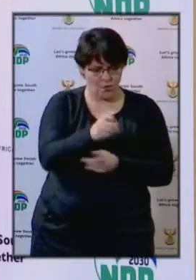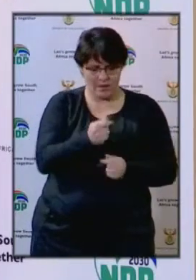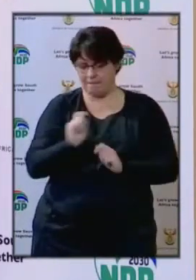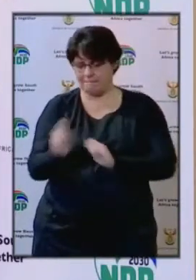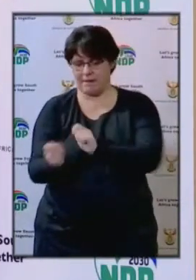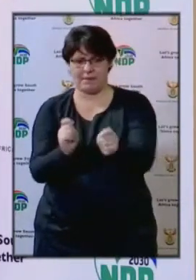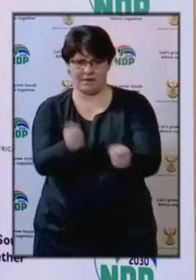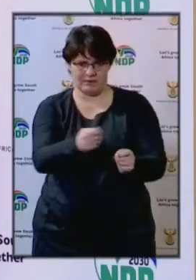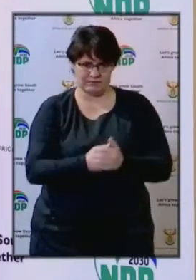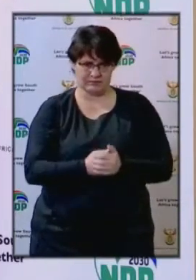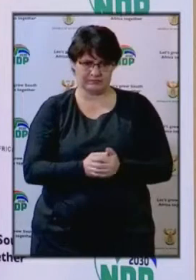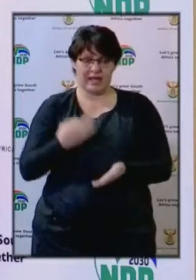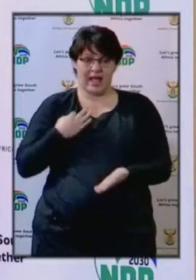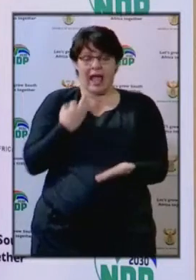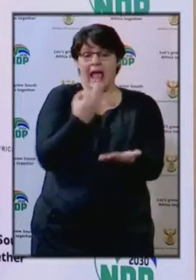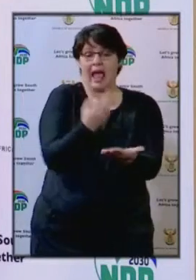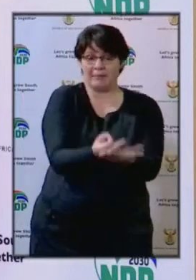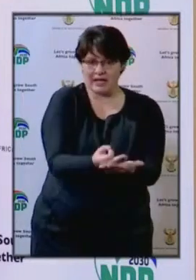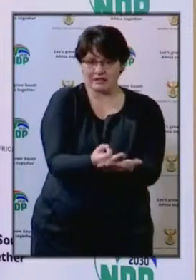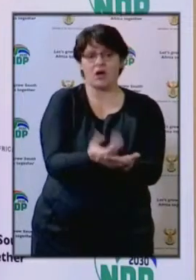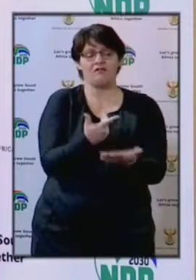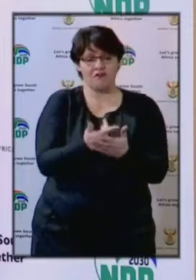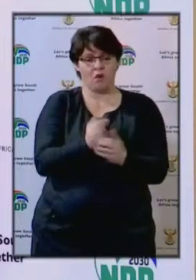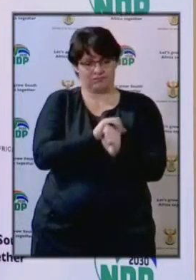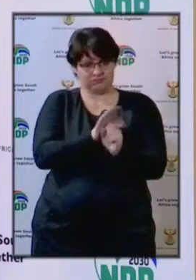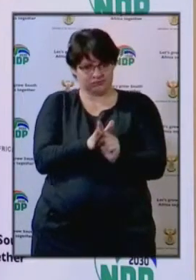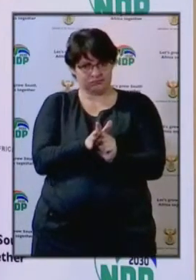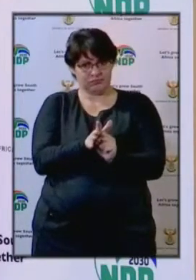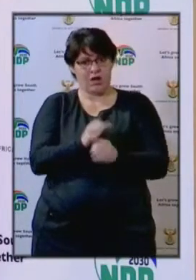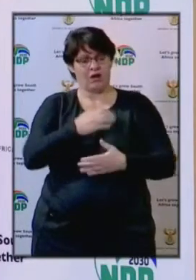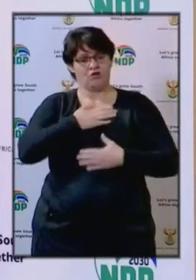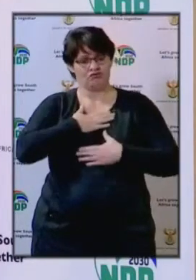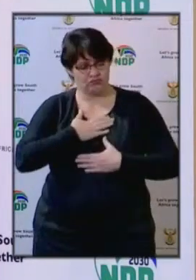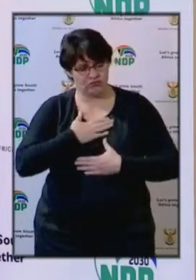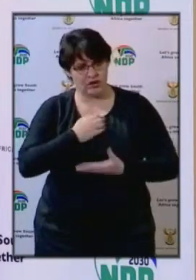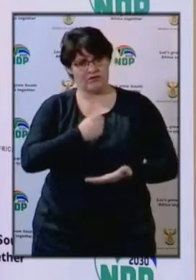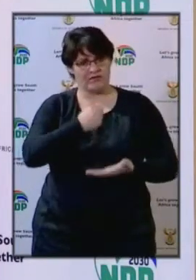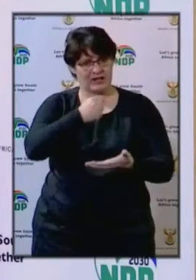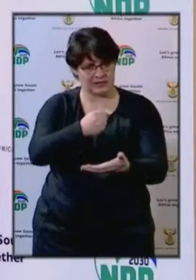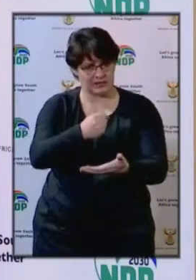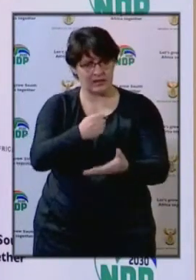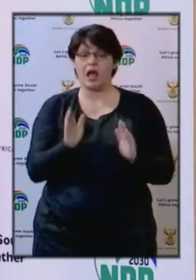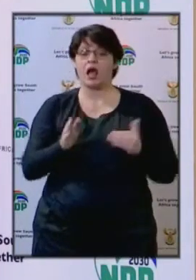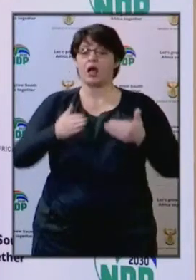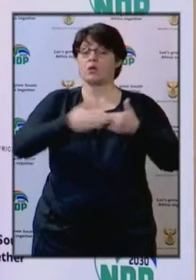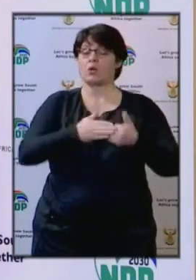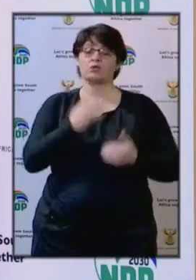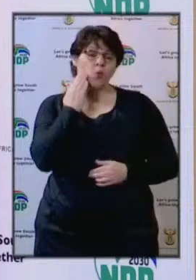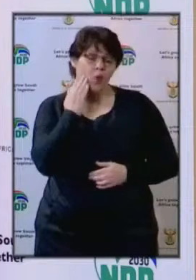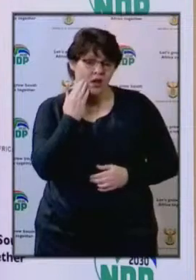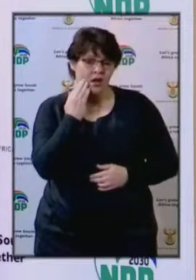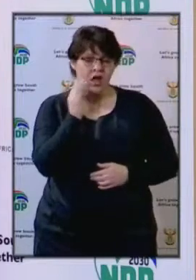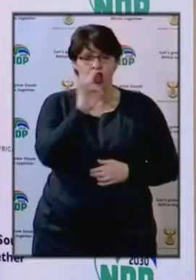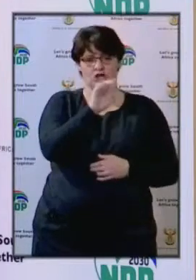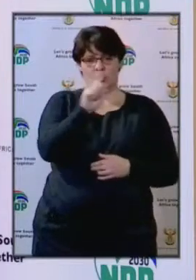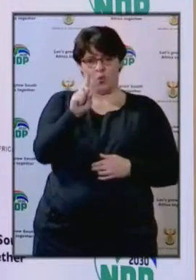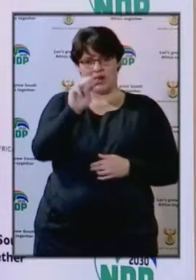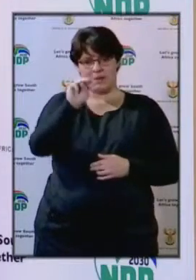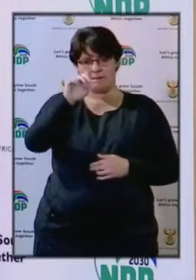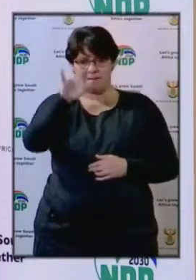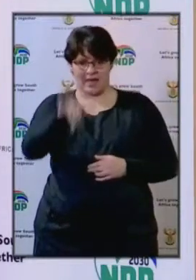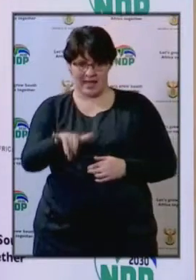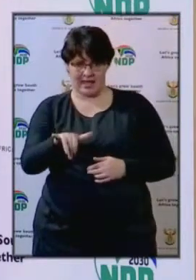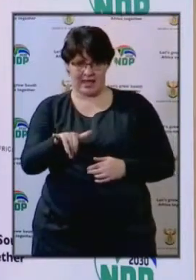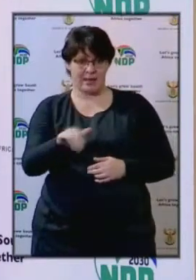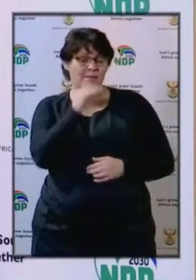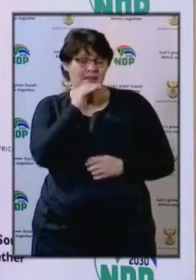The application window for the COVID-19 Tourism Relief Fund will close on the 31st of May 2020,